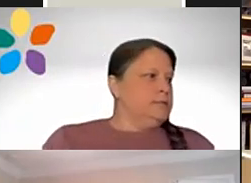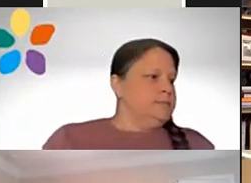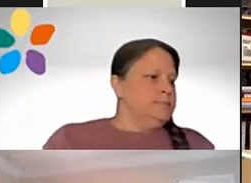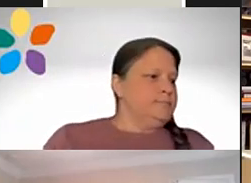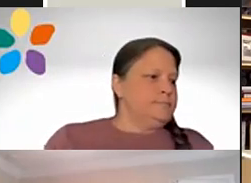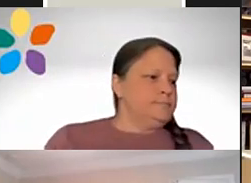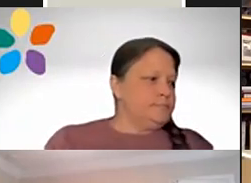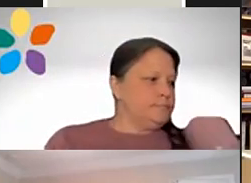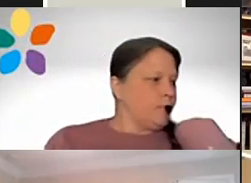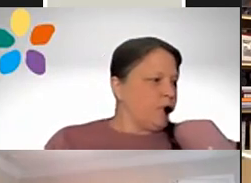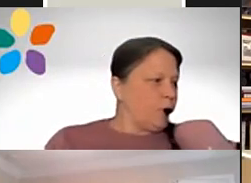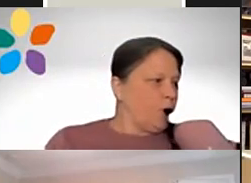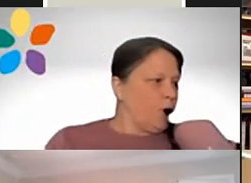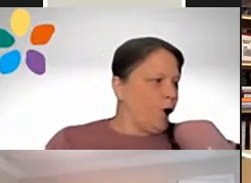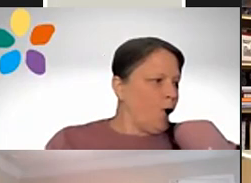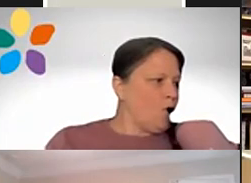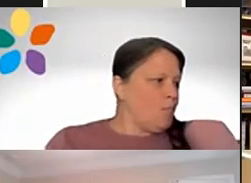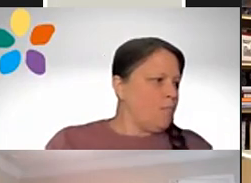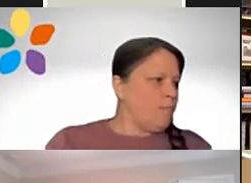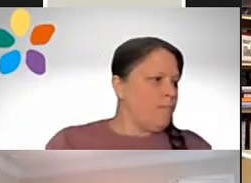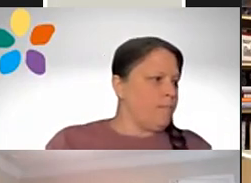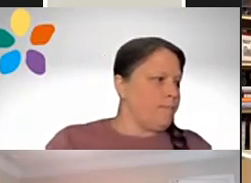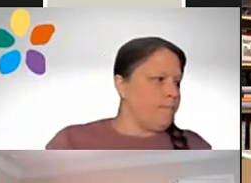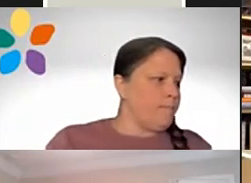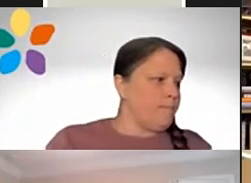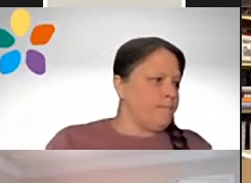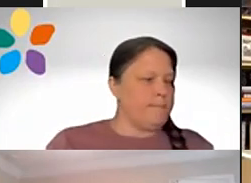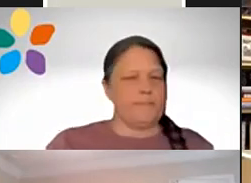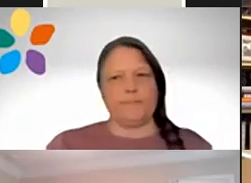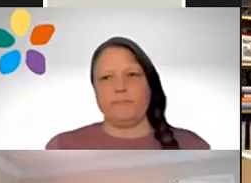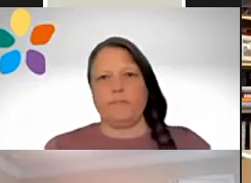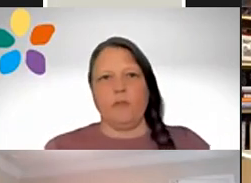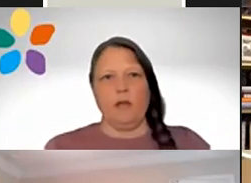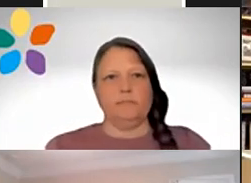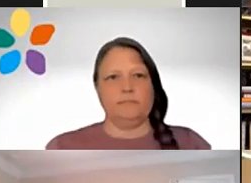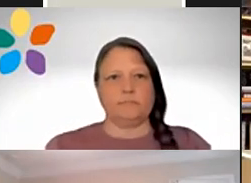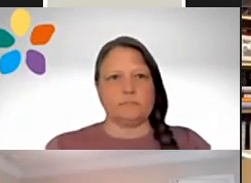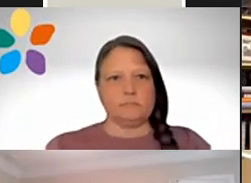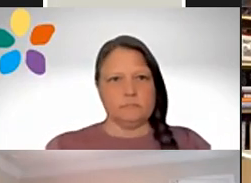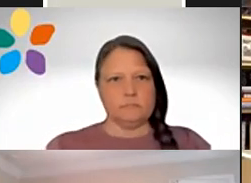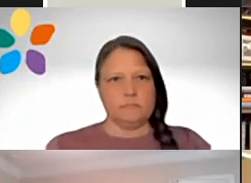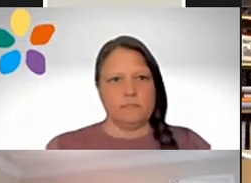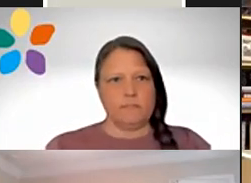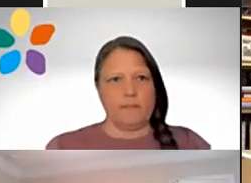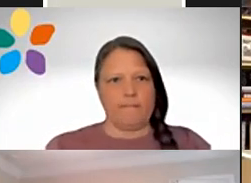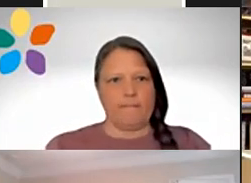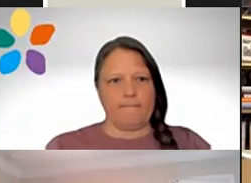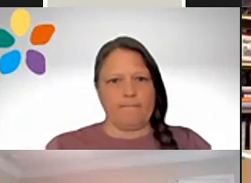answered as we go, especially clarifying questions.